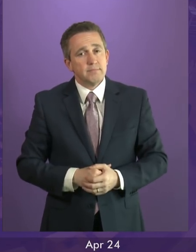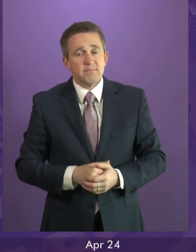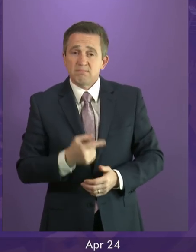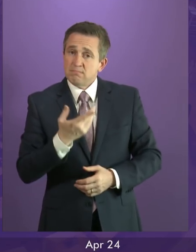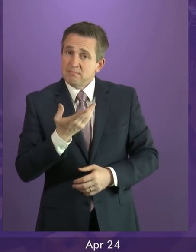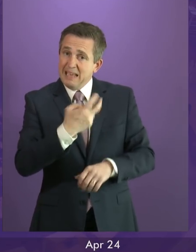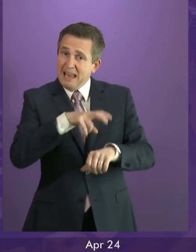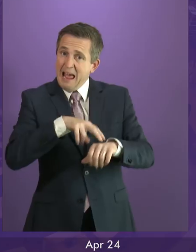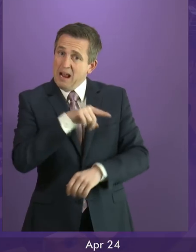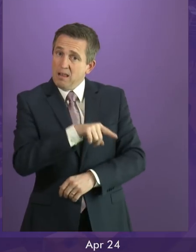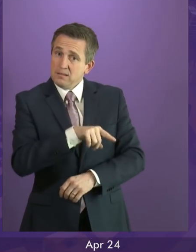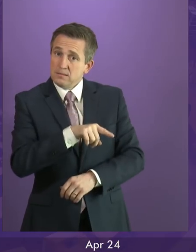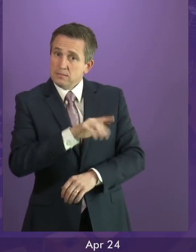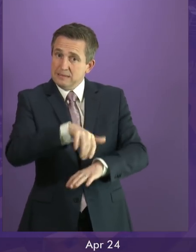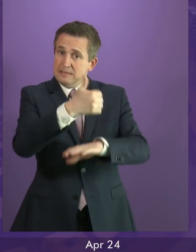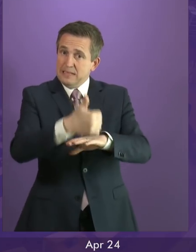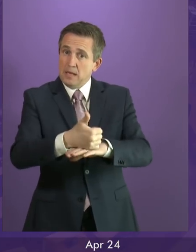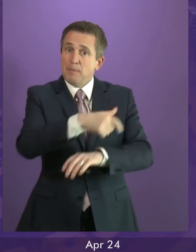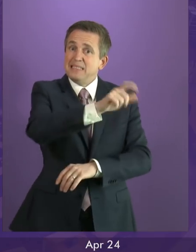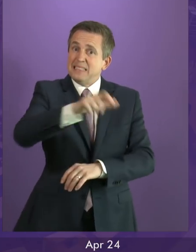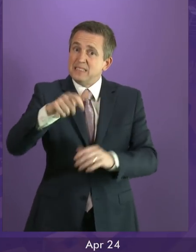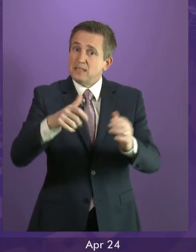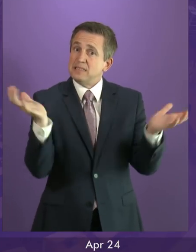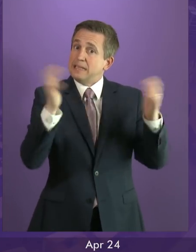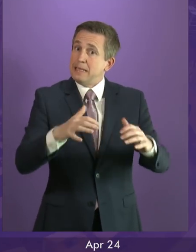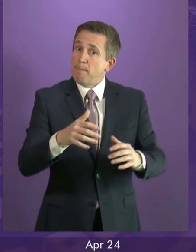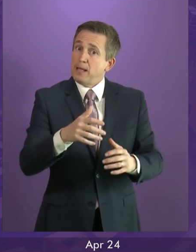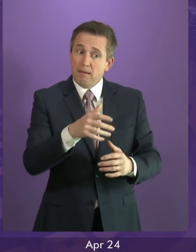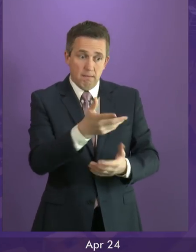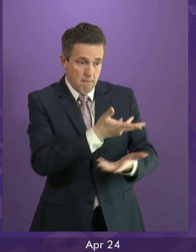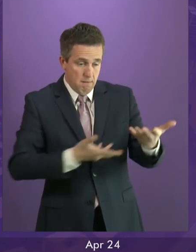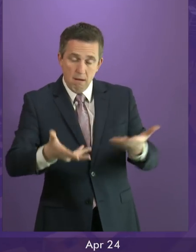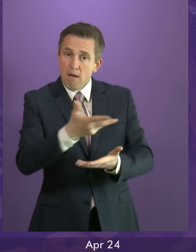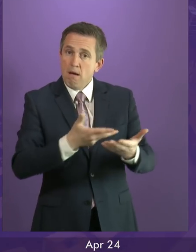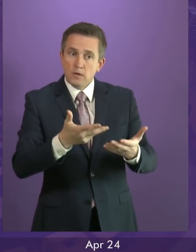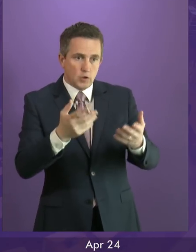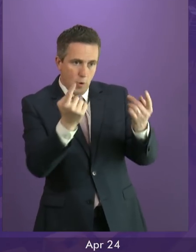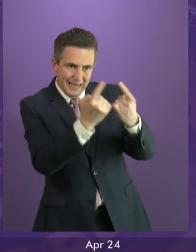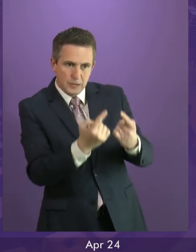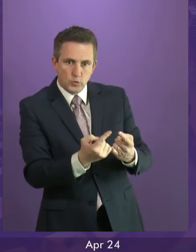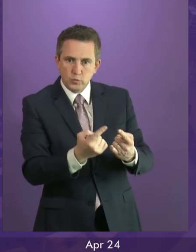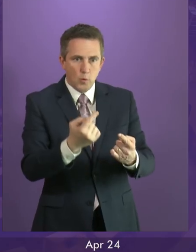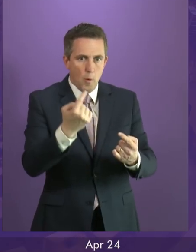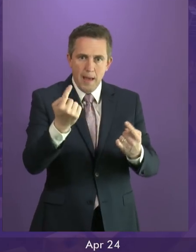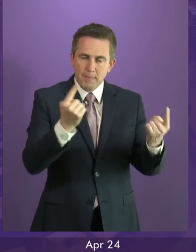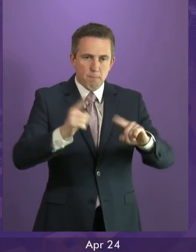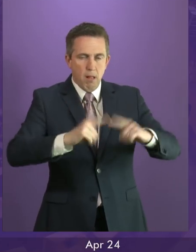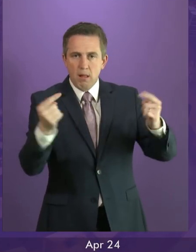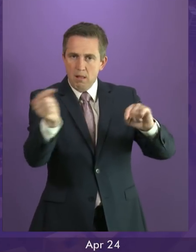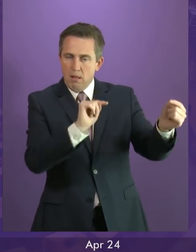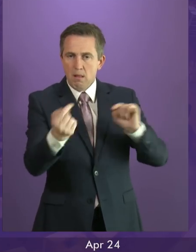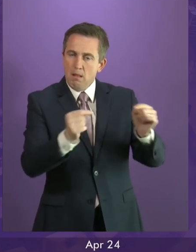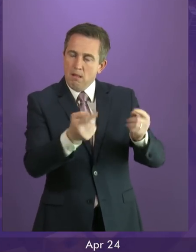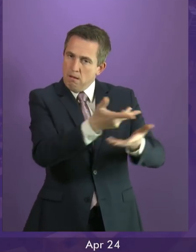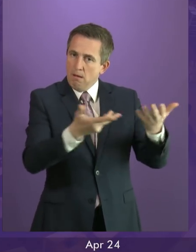example of a citizens assembly to help find consensus on issues where people have sharply divided opinions. Of course the